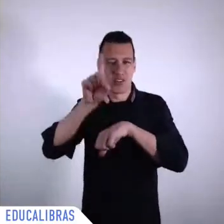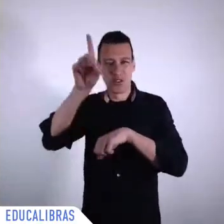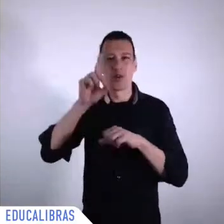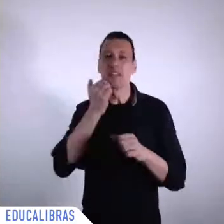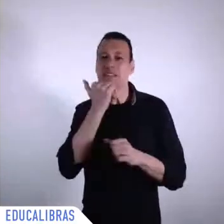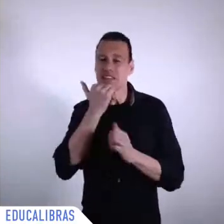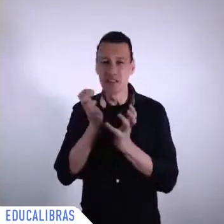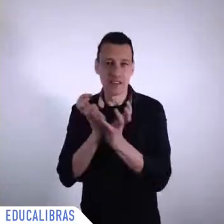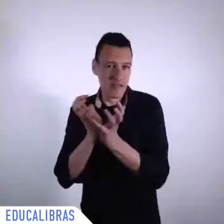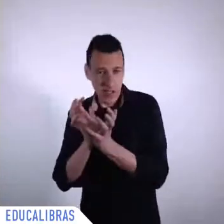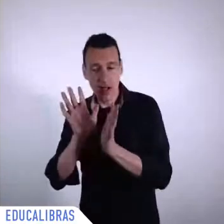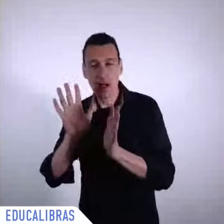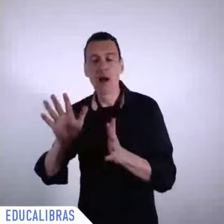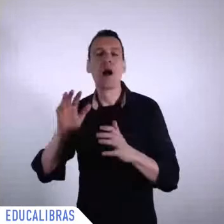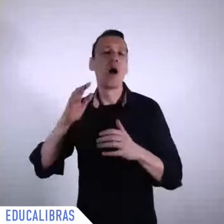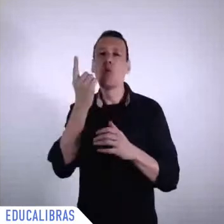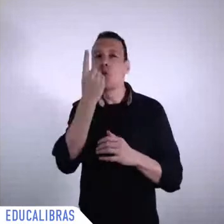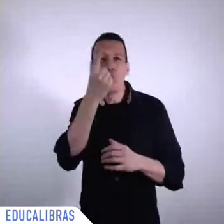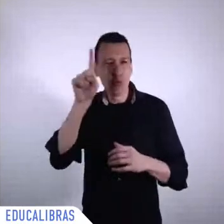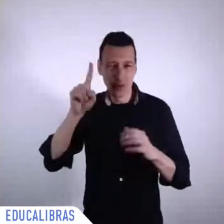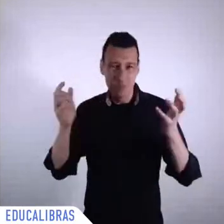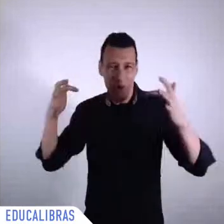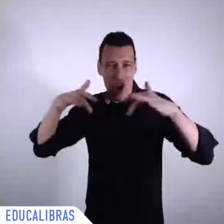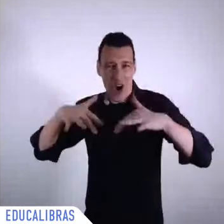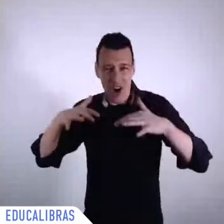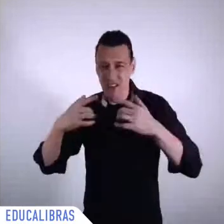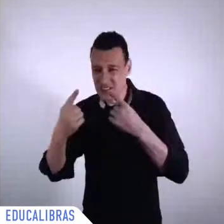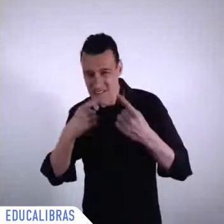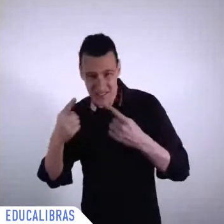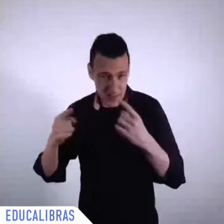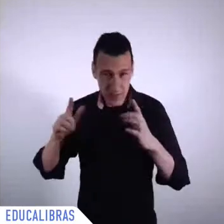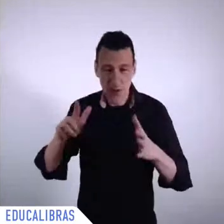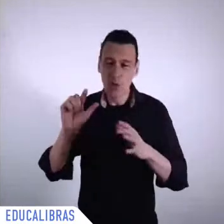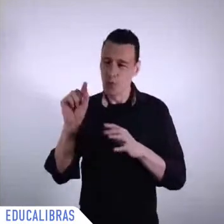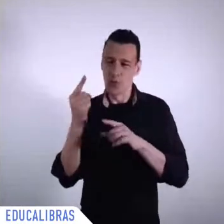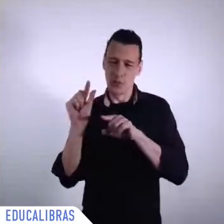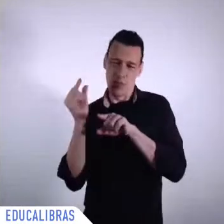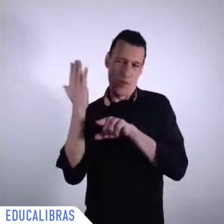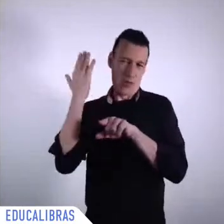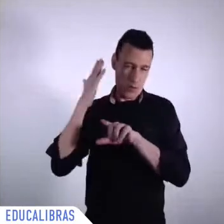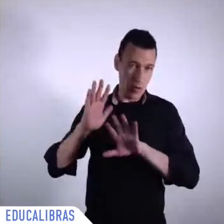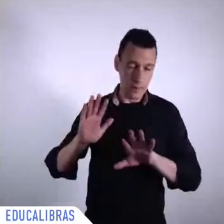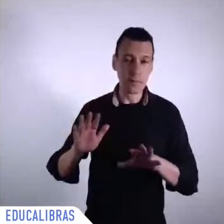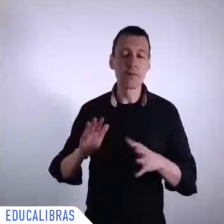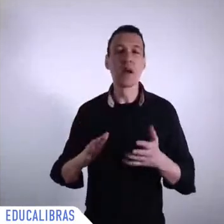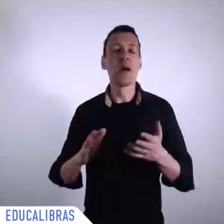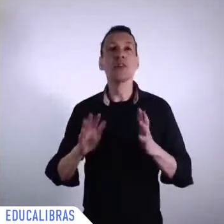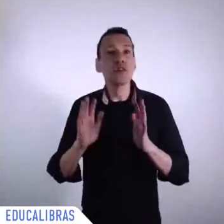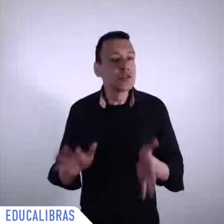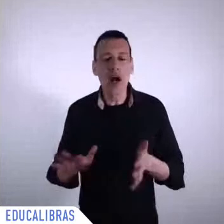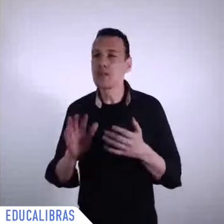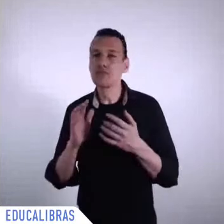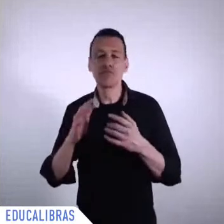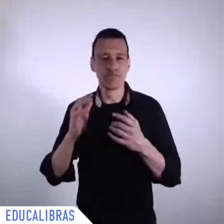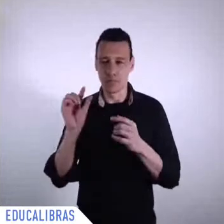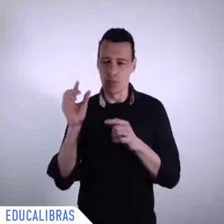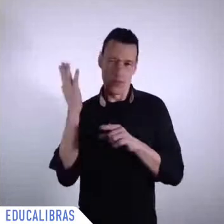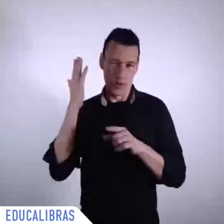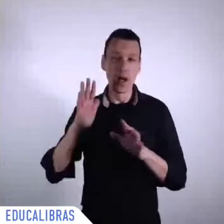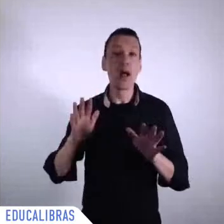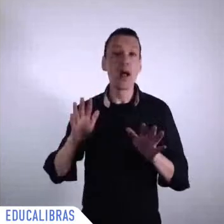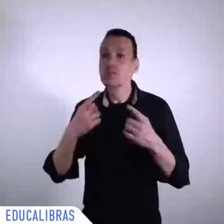general history of Africa the next volumes was just held last year in Belo Horizonte